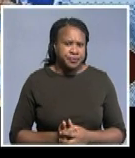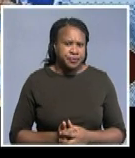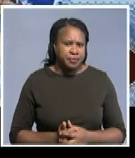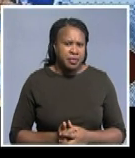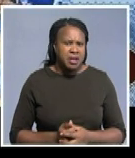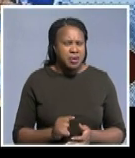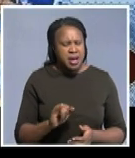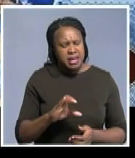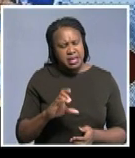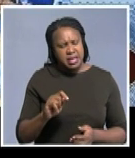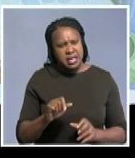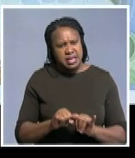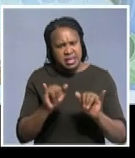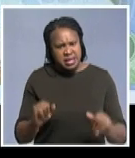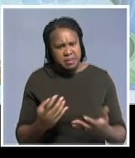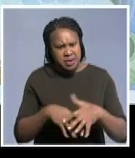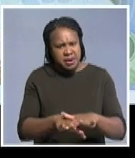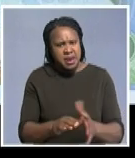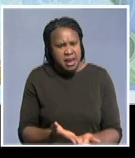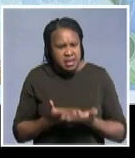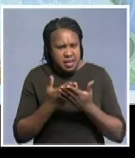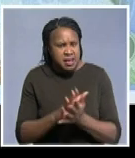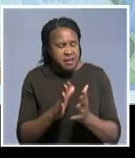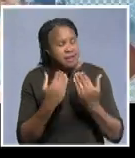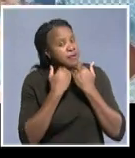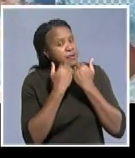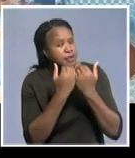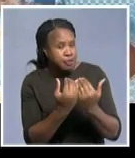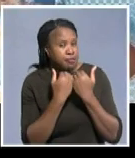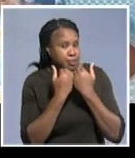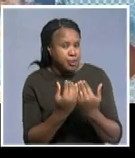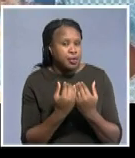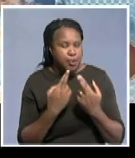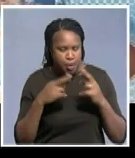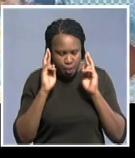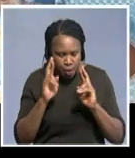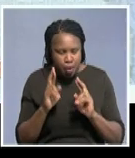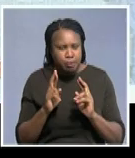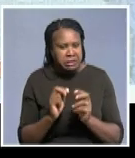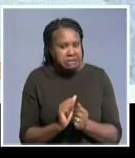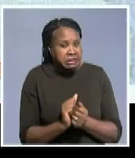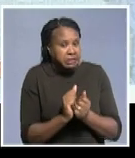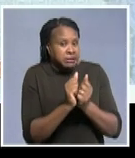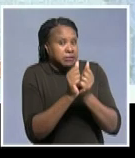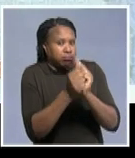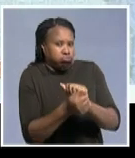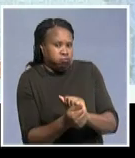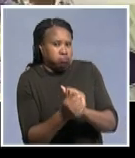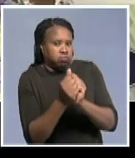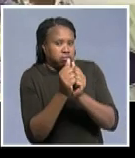so ICT systems and integration of our system is definitely the case so we are we look forward to this the changes that we'll see